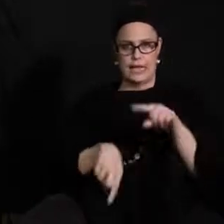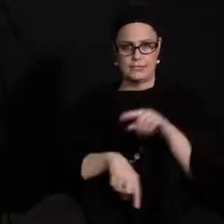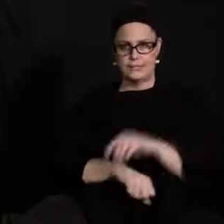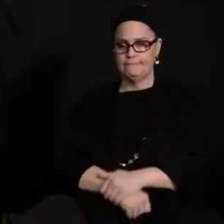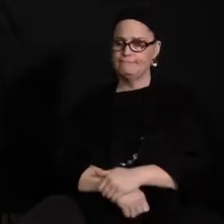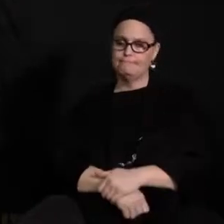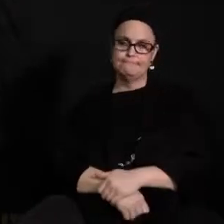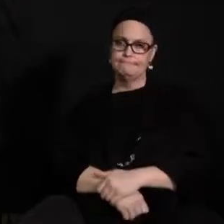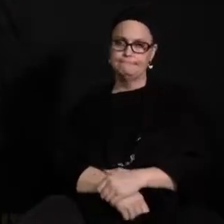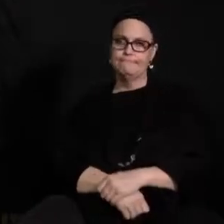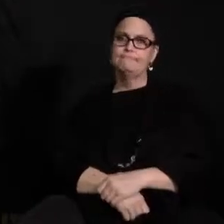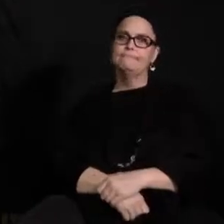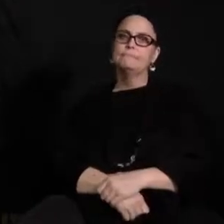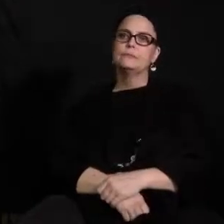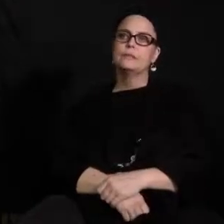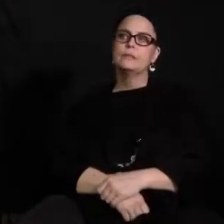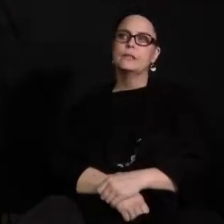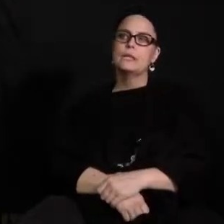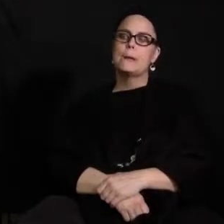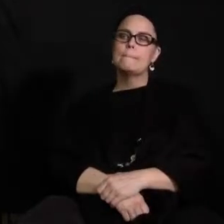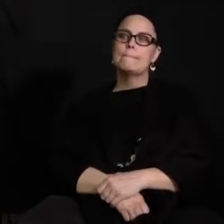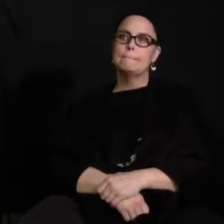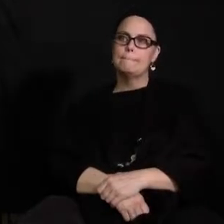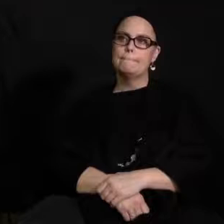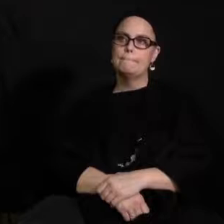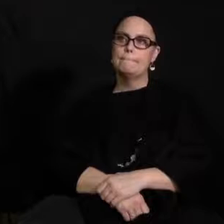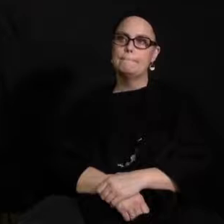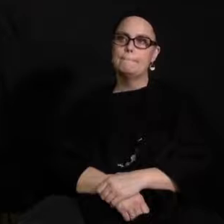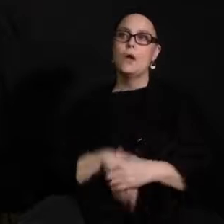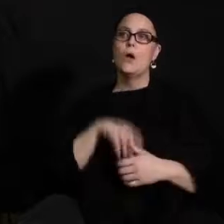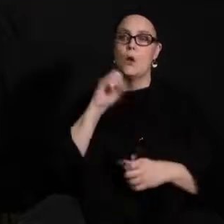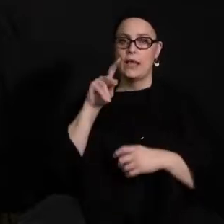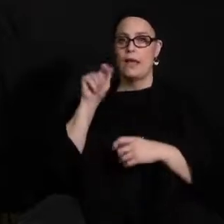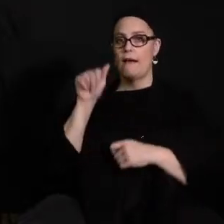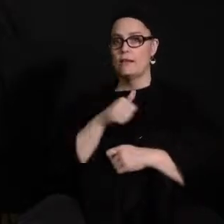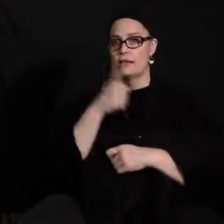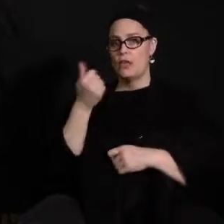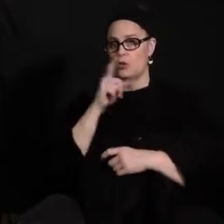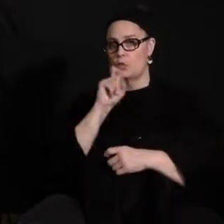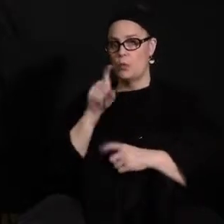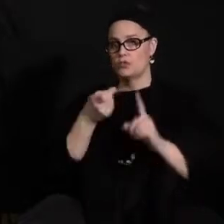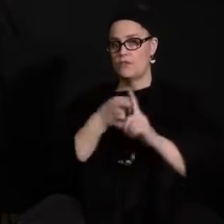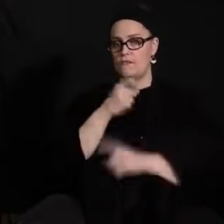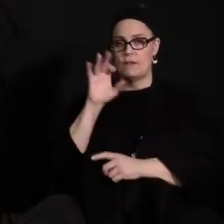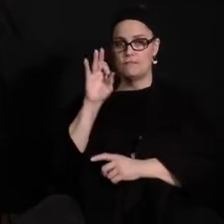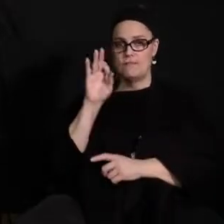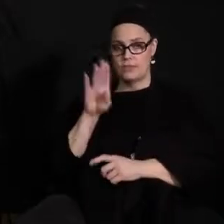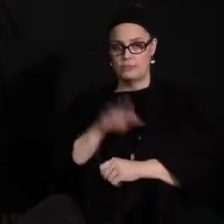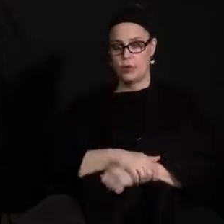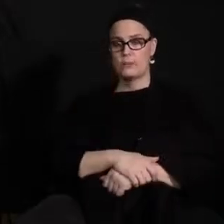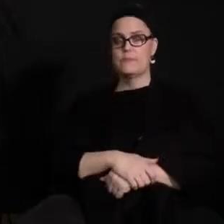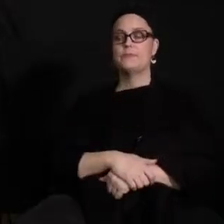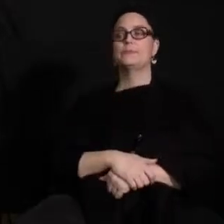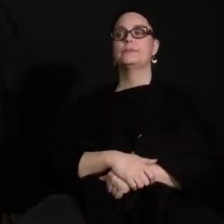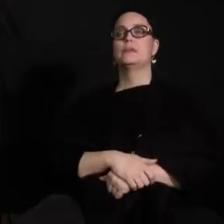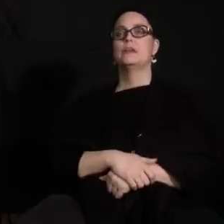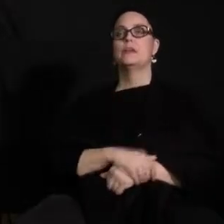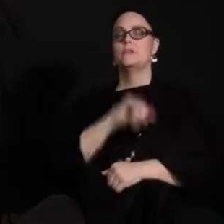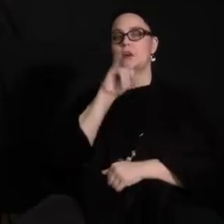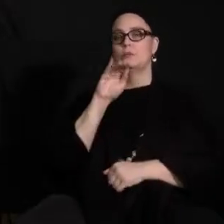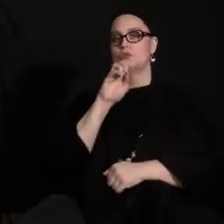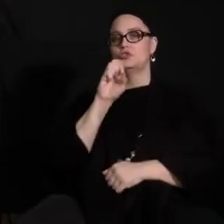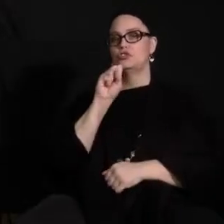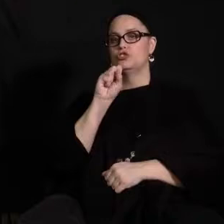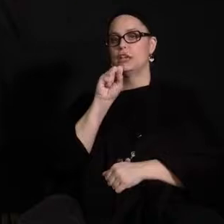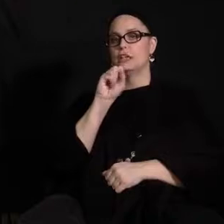um you mr uh another question uh from facebook uh this question is from uh jessica